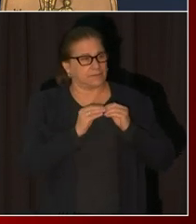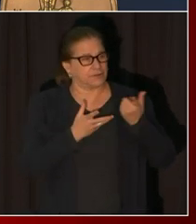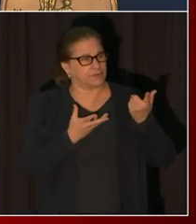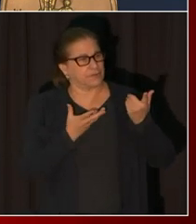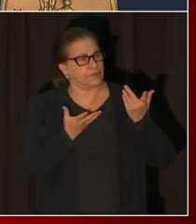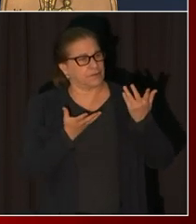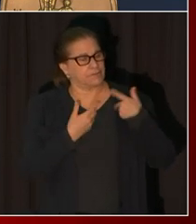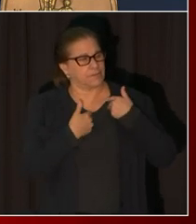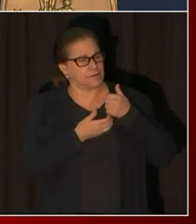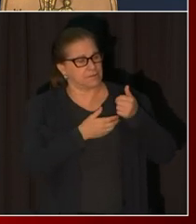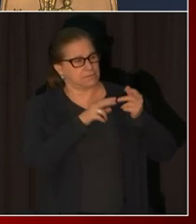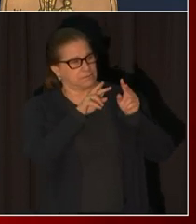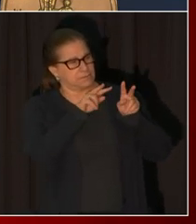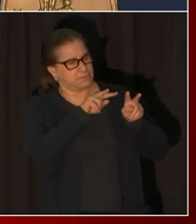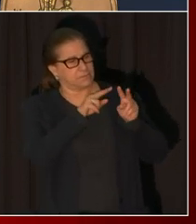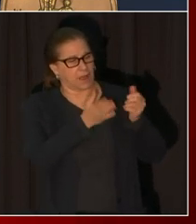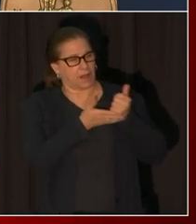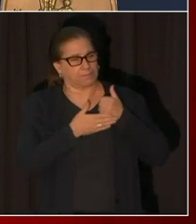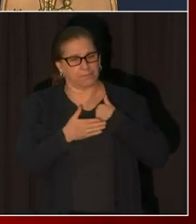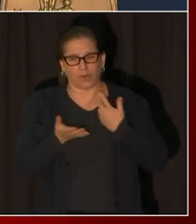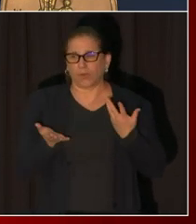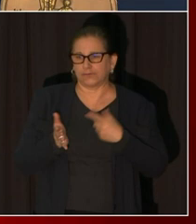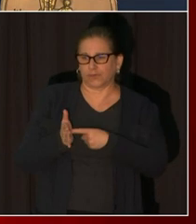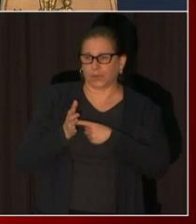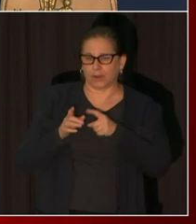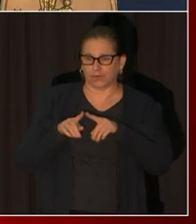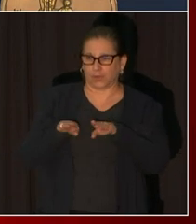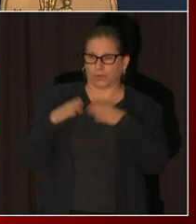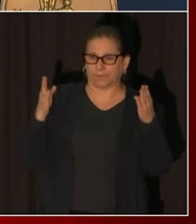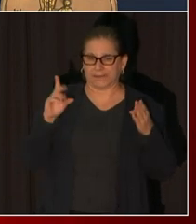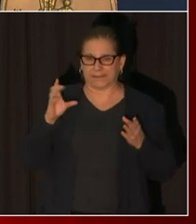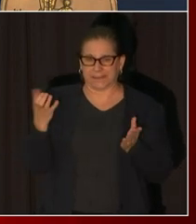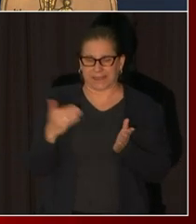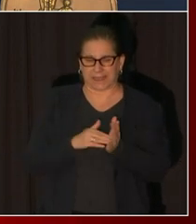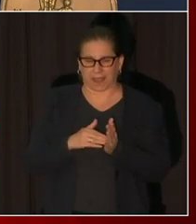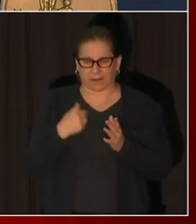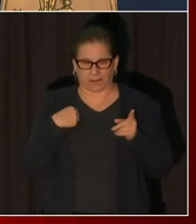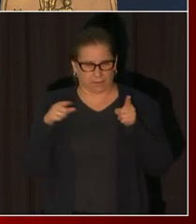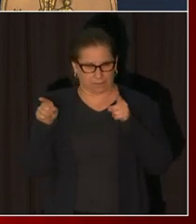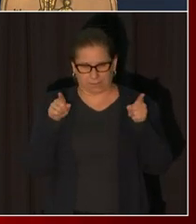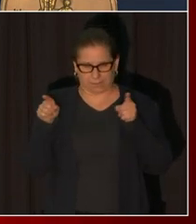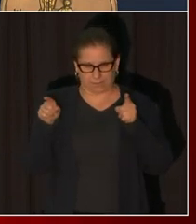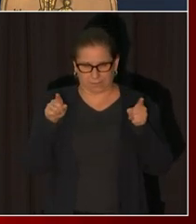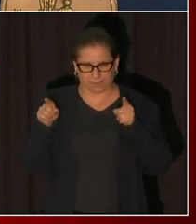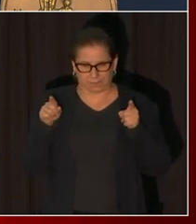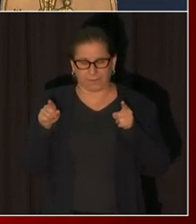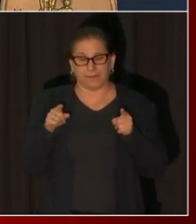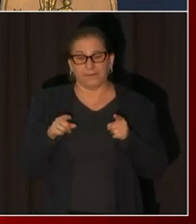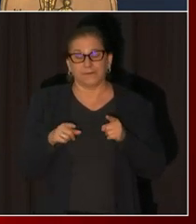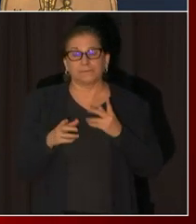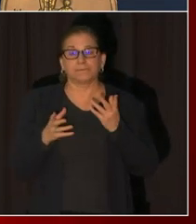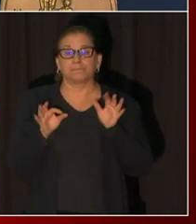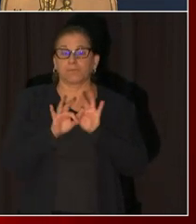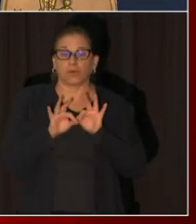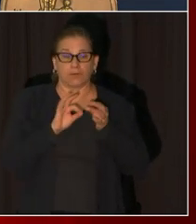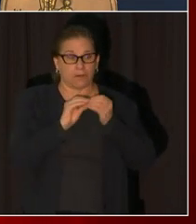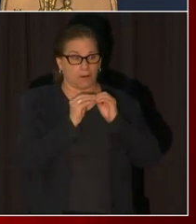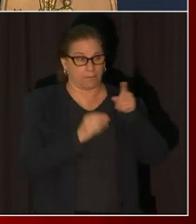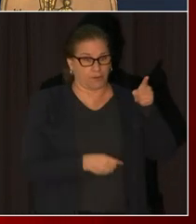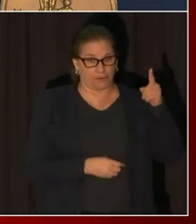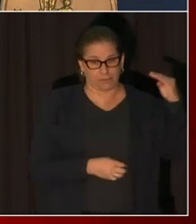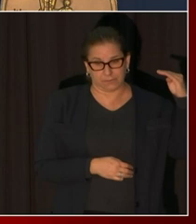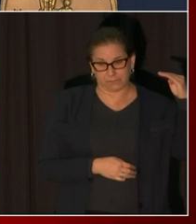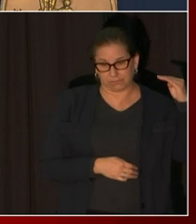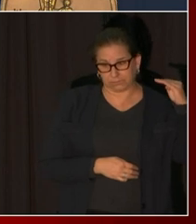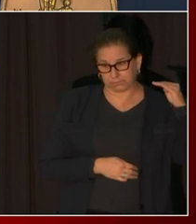You can see that we are reporting five days of decline in community spread as well